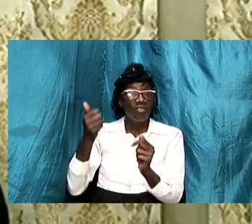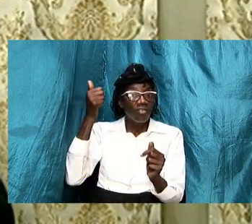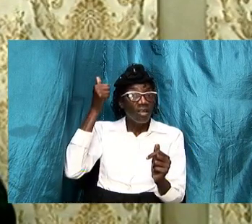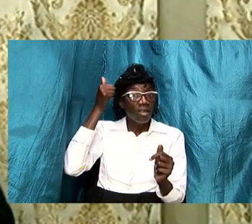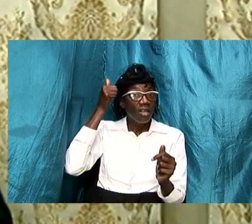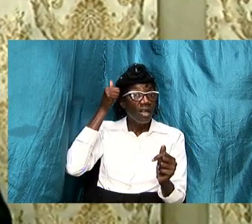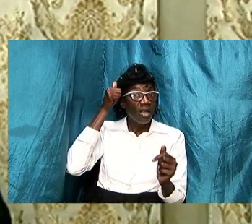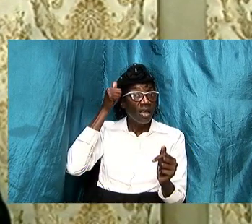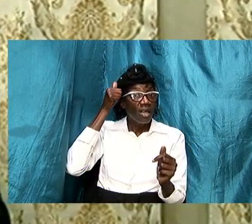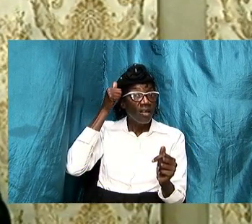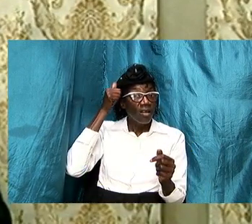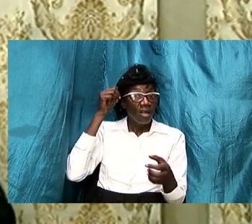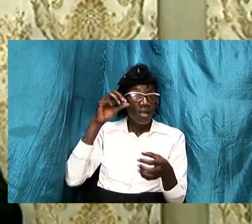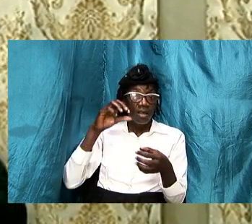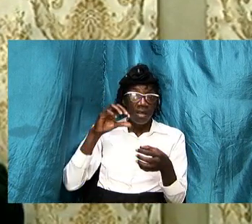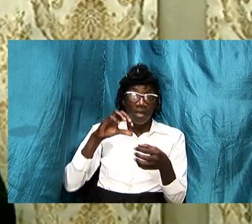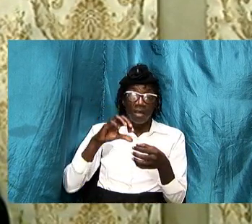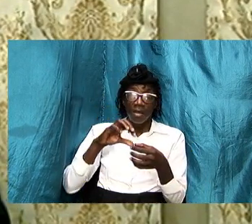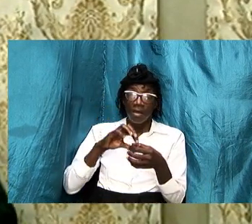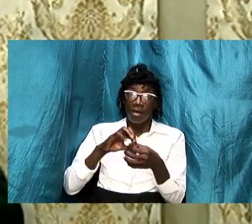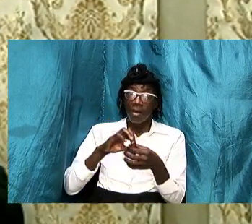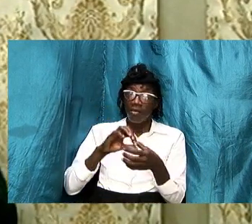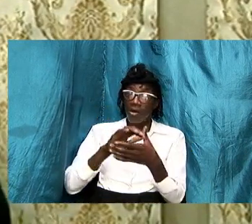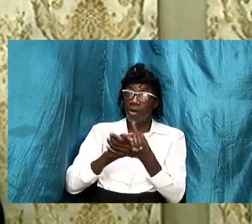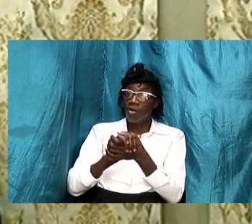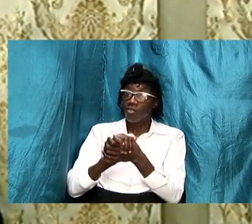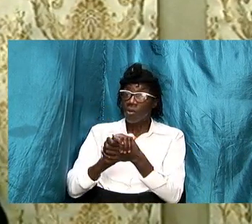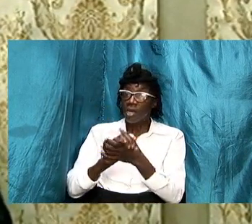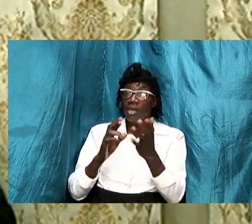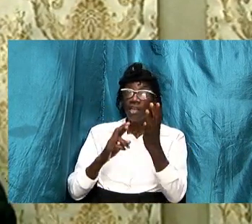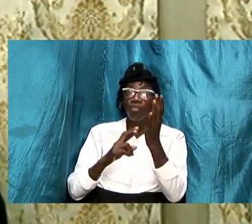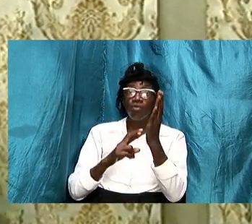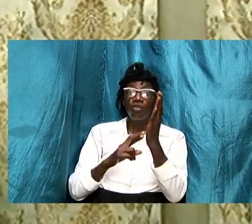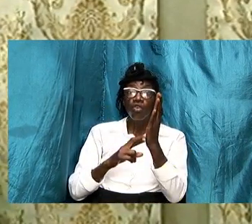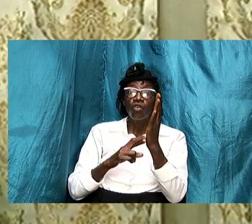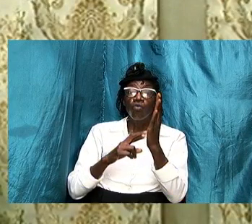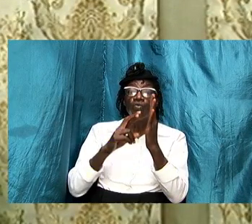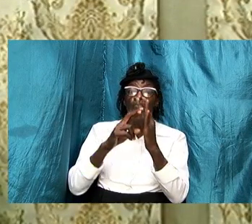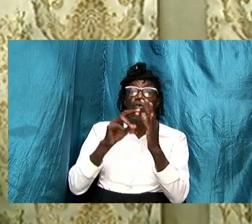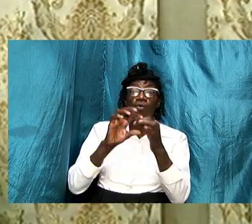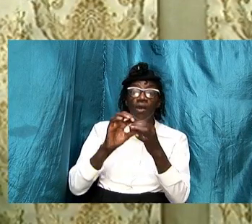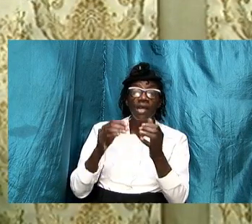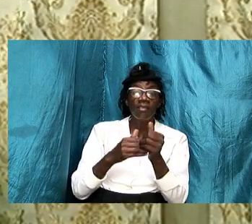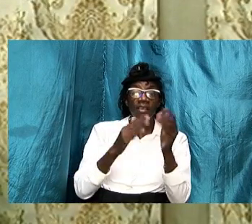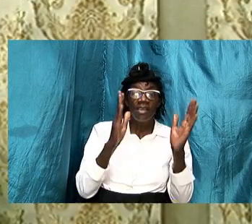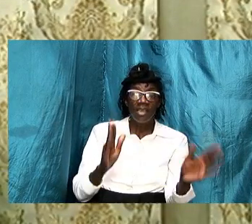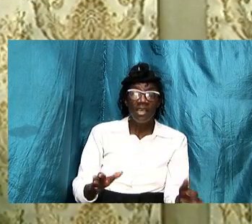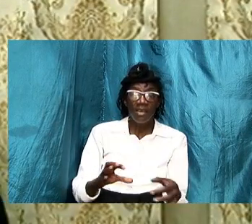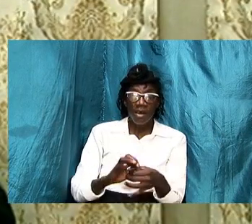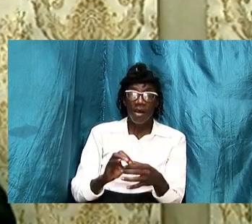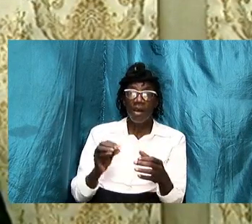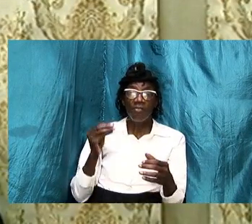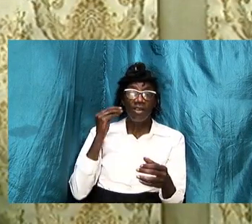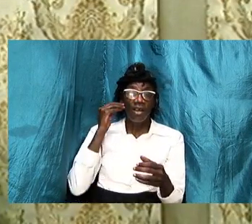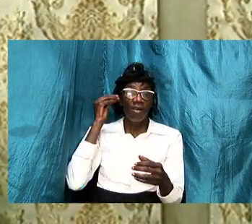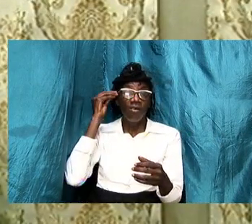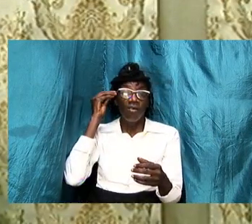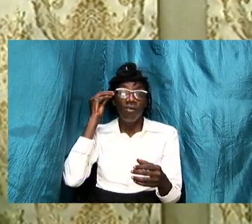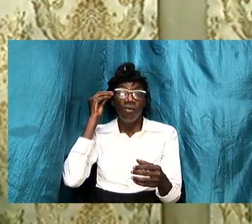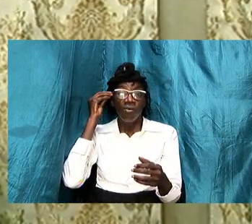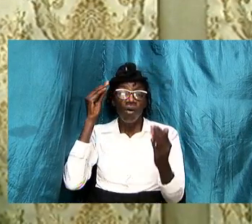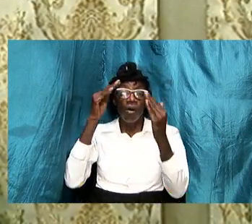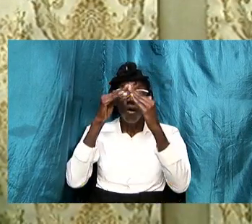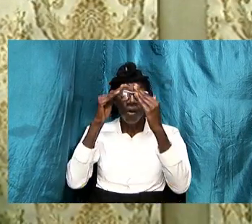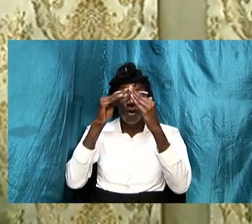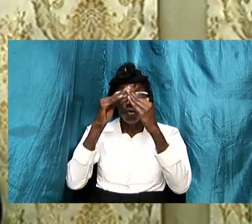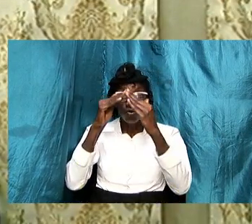of the husband and his role as leader of the household we are defying the word